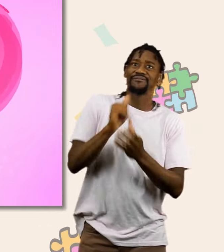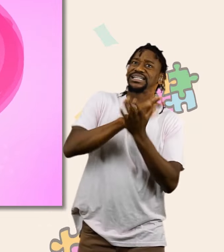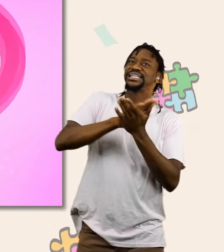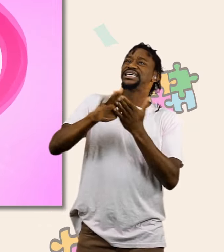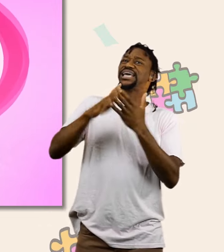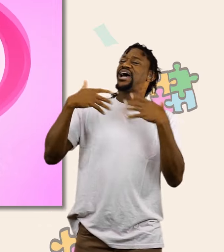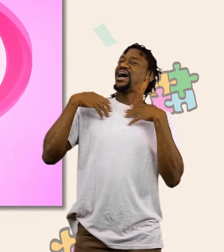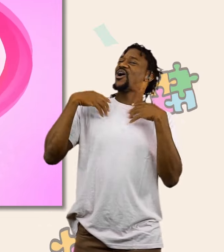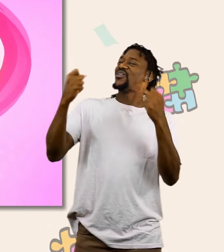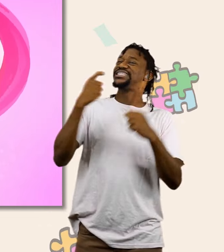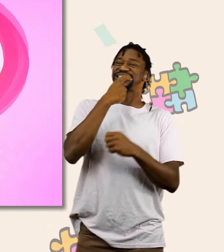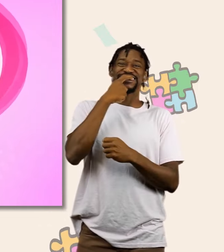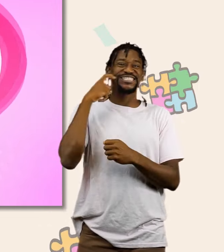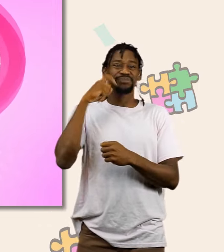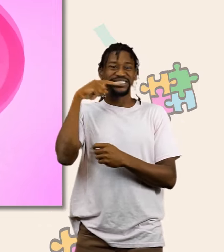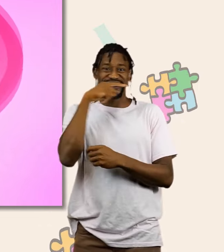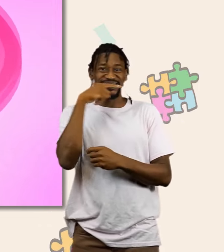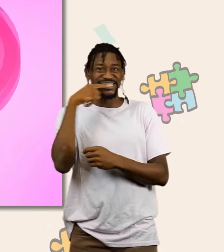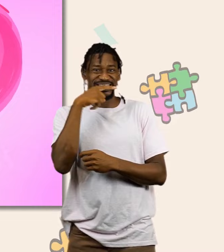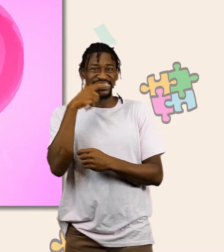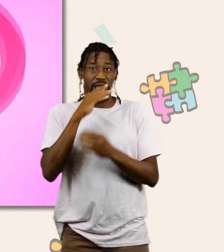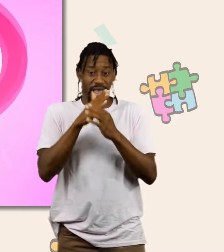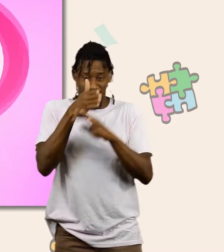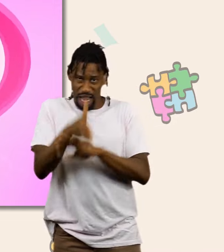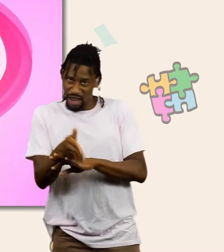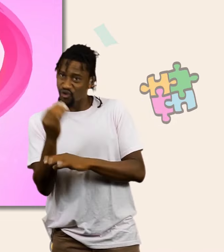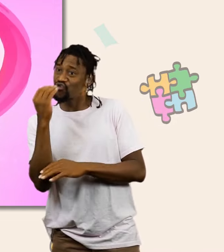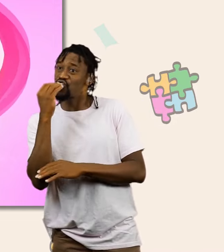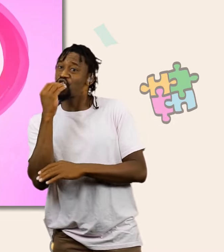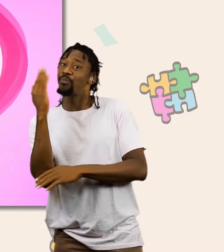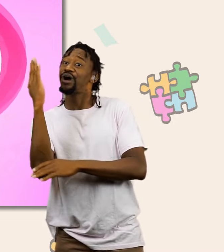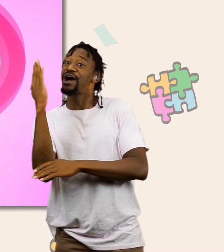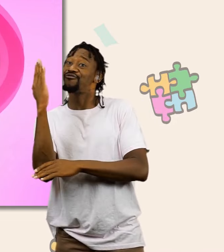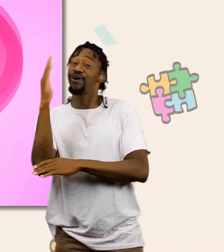To have clean and healthy teeth, you have to brush your teeth after every meal.